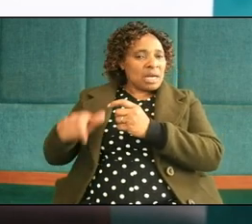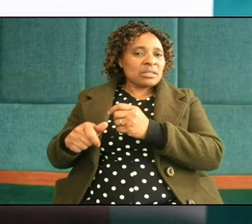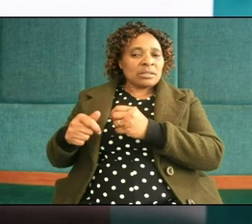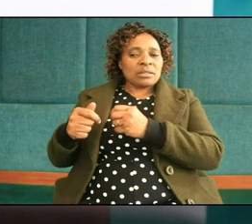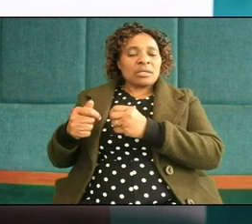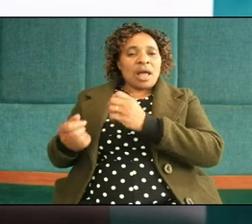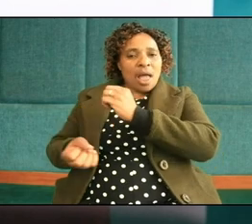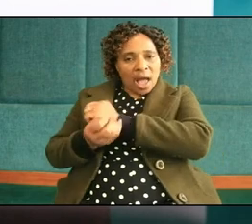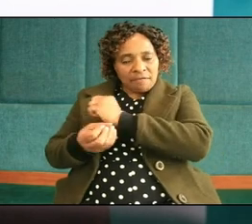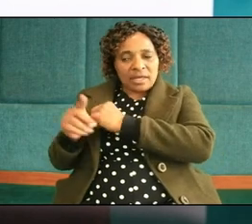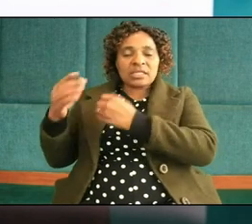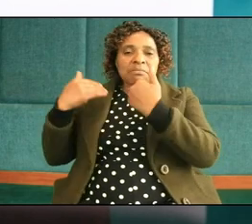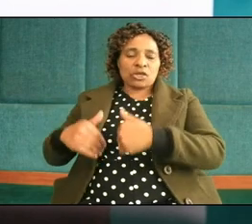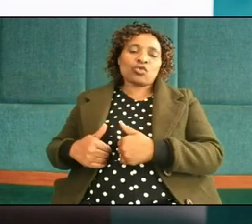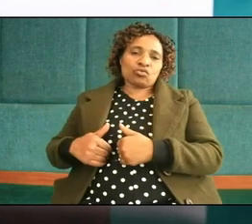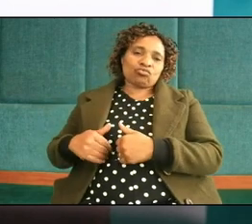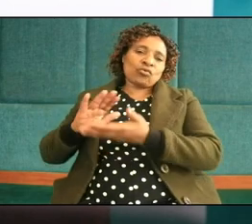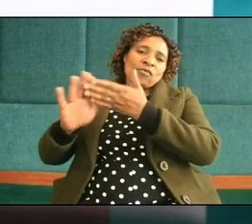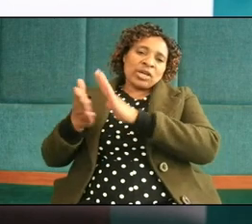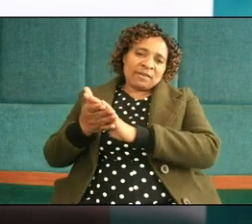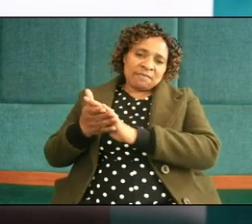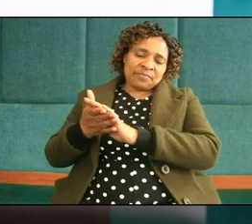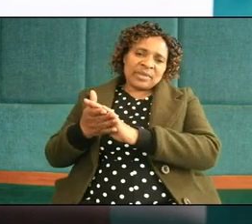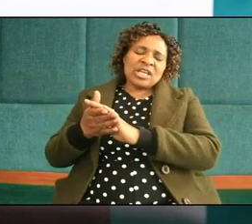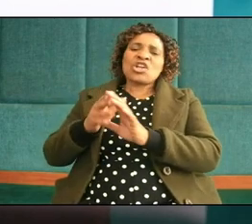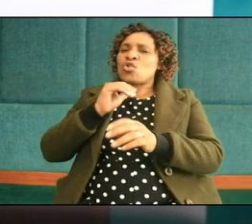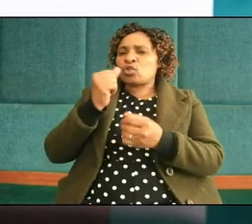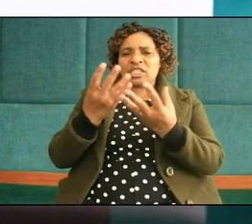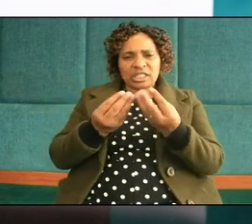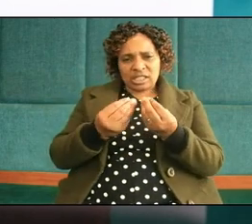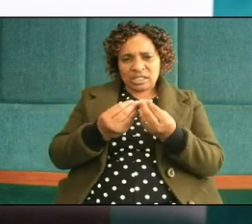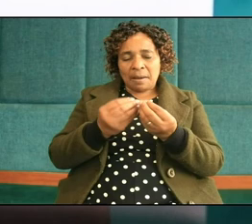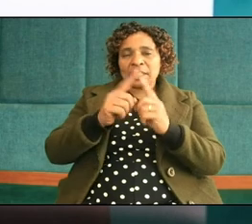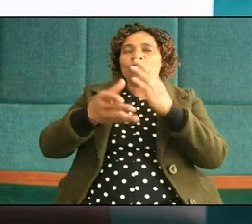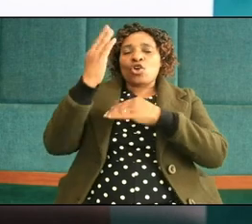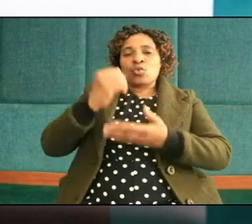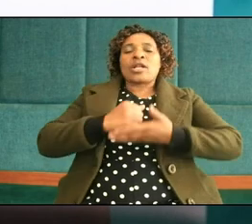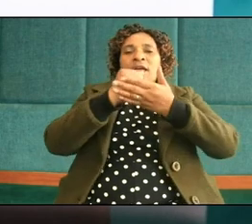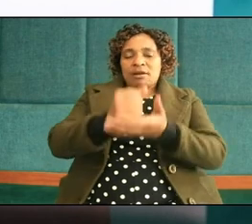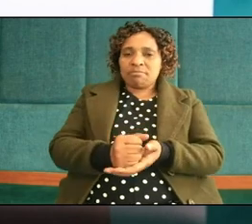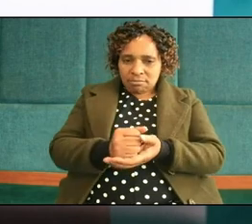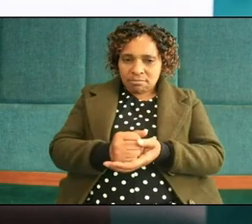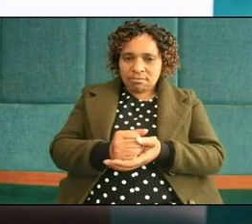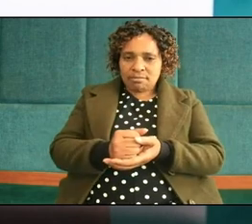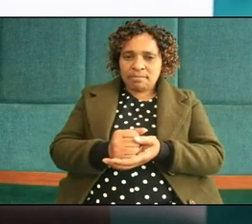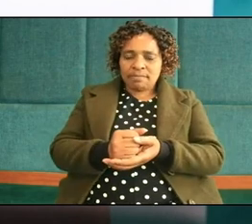easy to be reconciled but God will help you as we are going to God